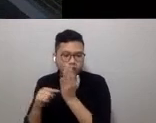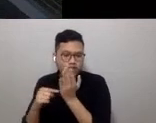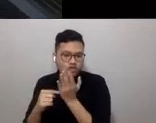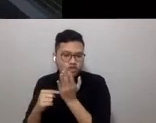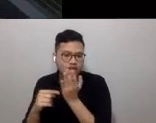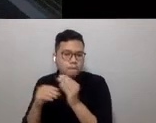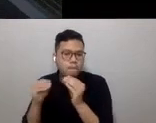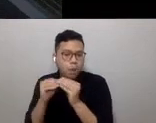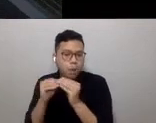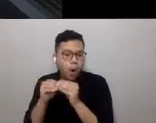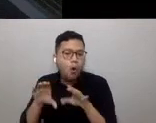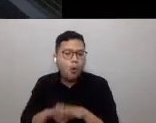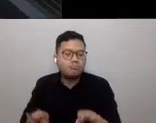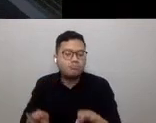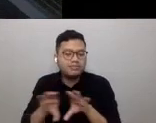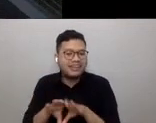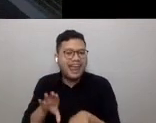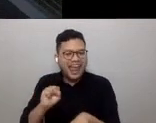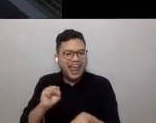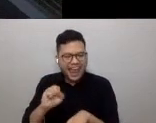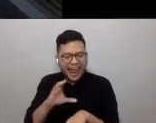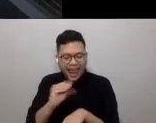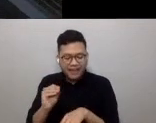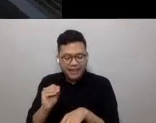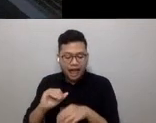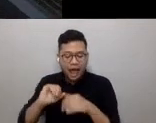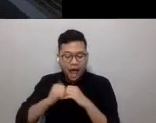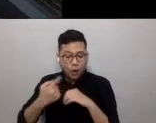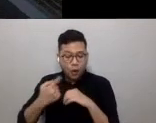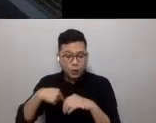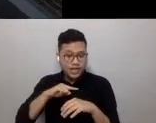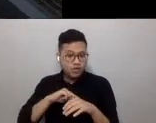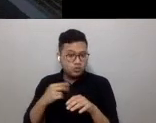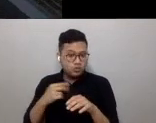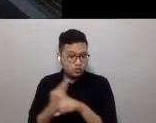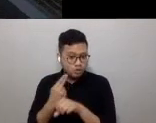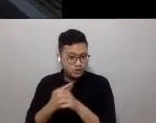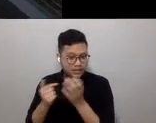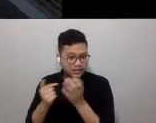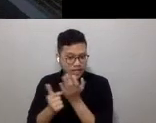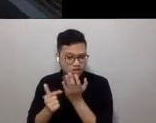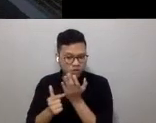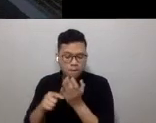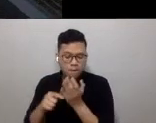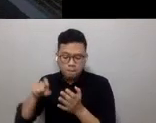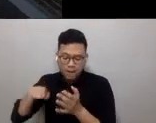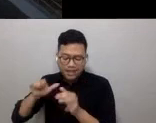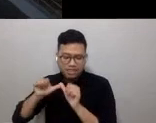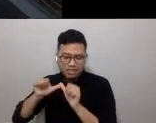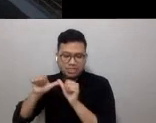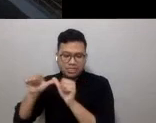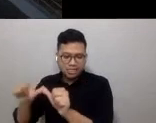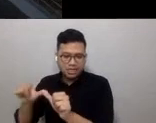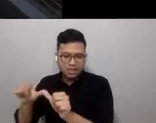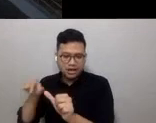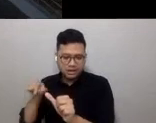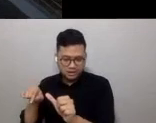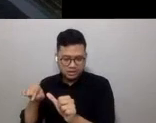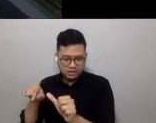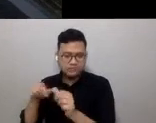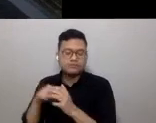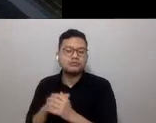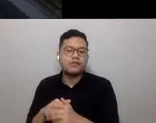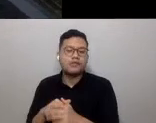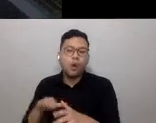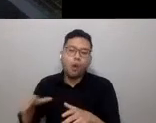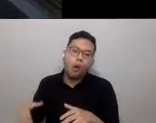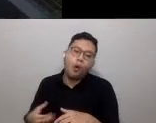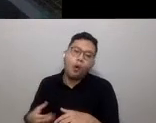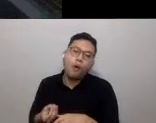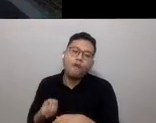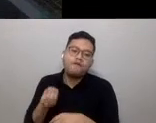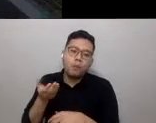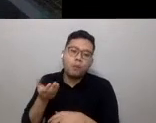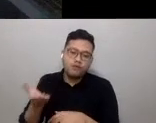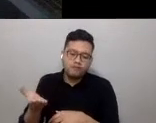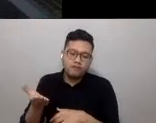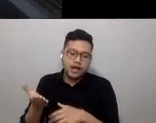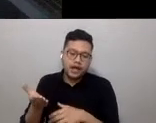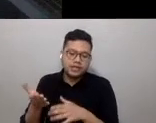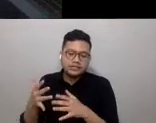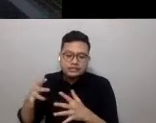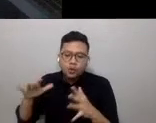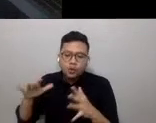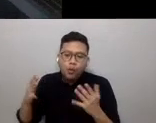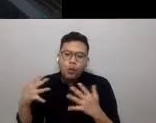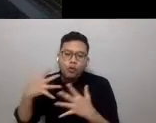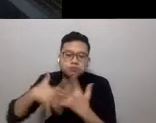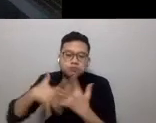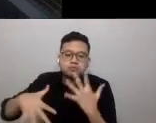ensure that the use of technology is in itself sustainable, that it offers the ability to converge, not